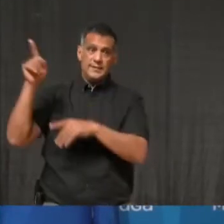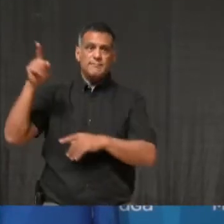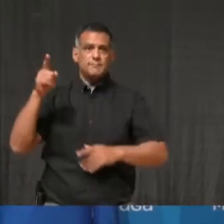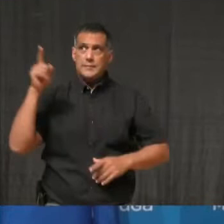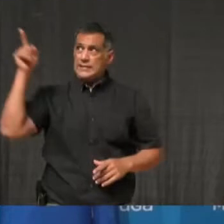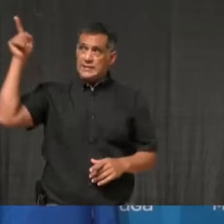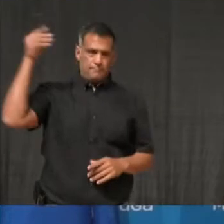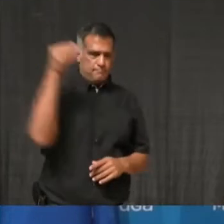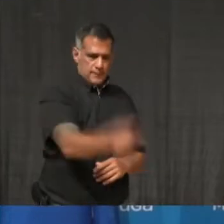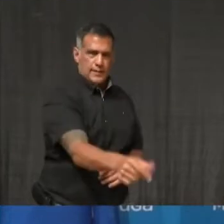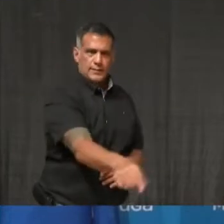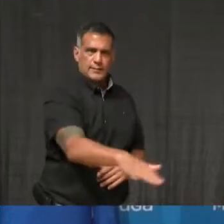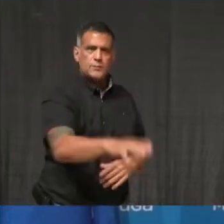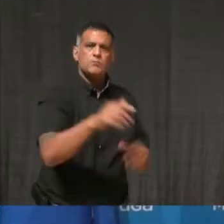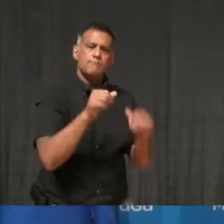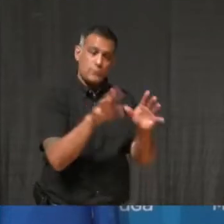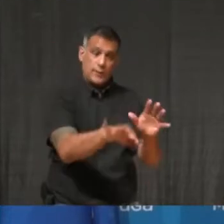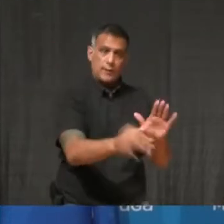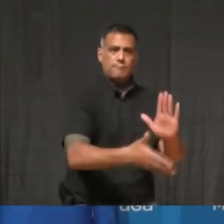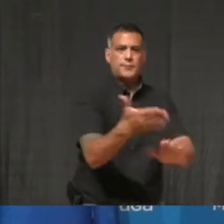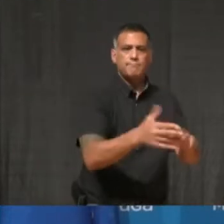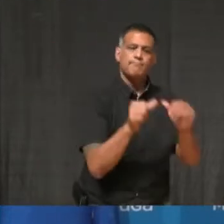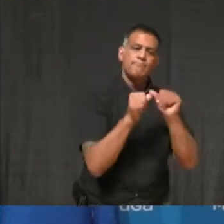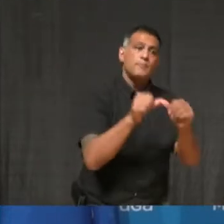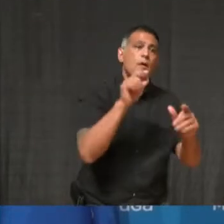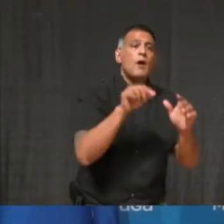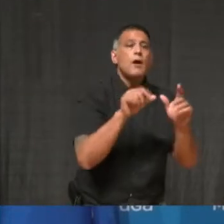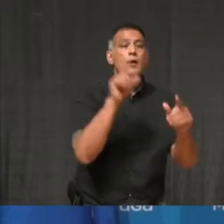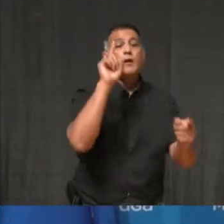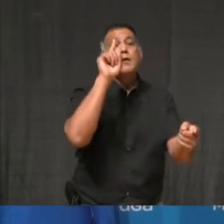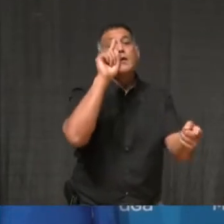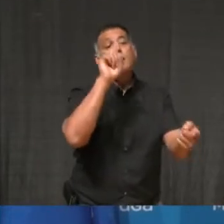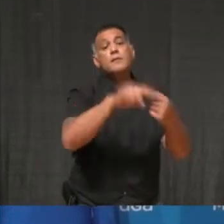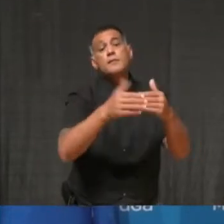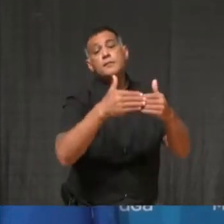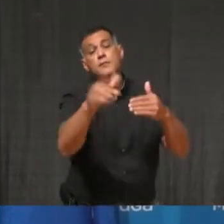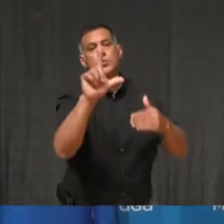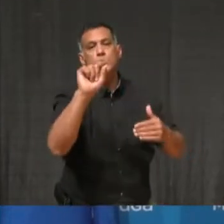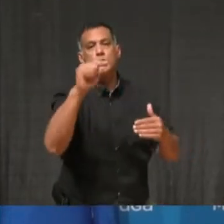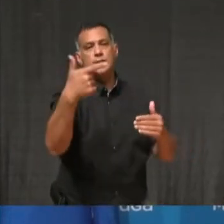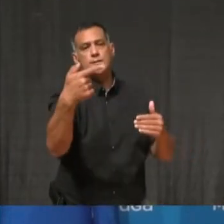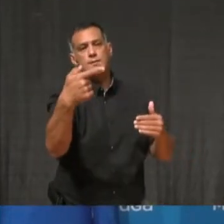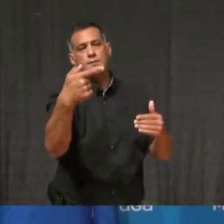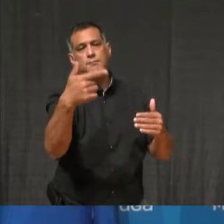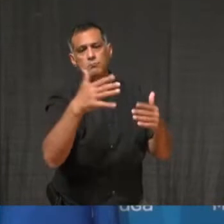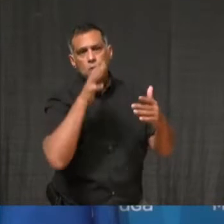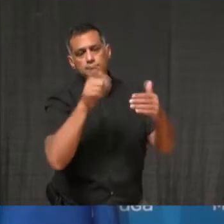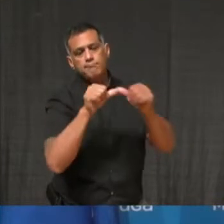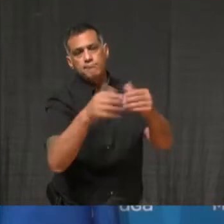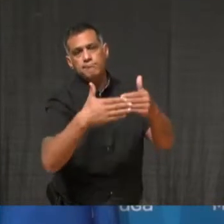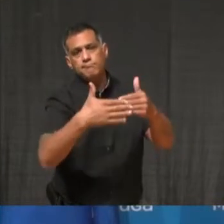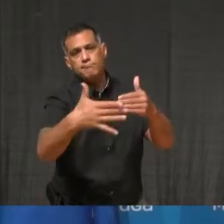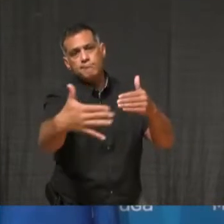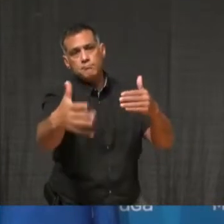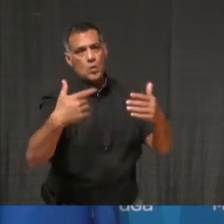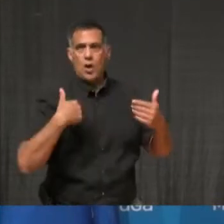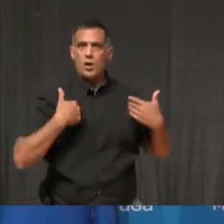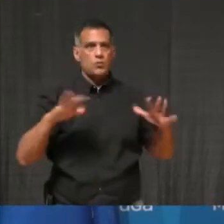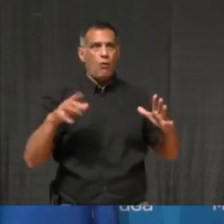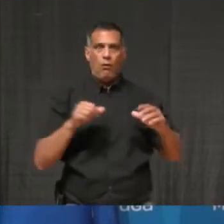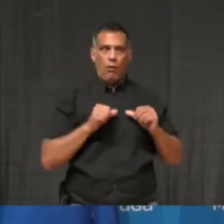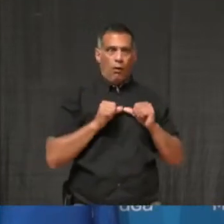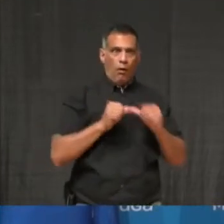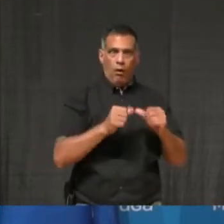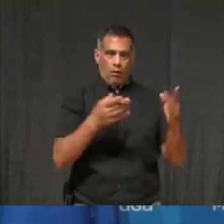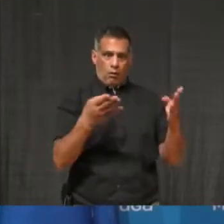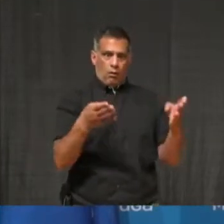accessible to businesses in all types of situations to avoid permanent closures. I have asked